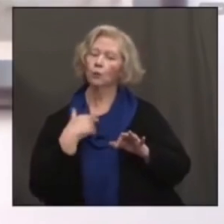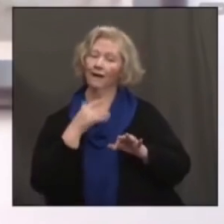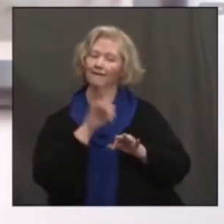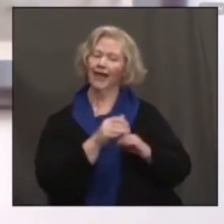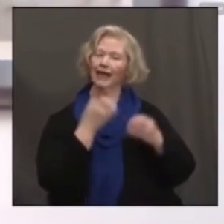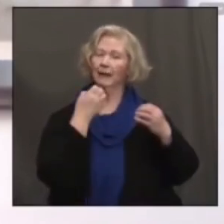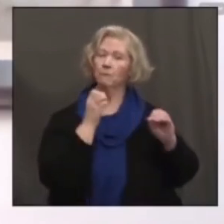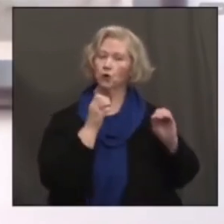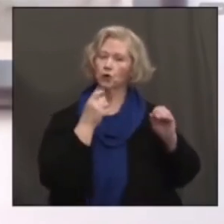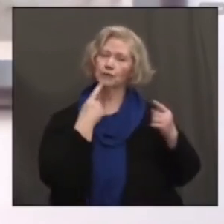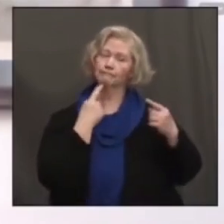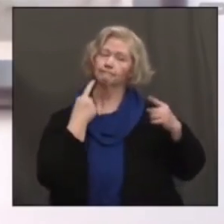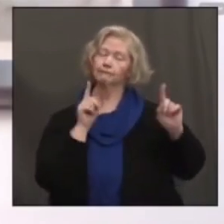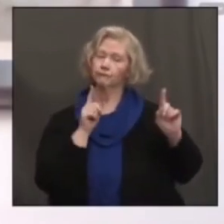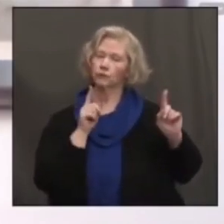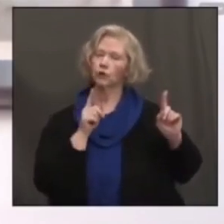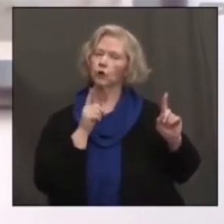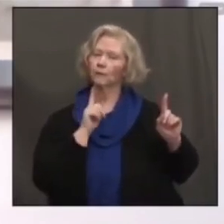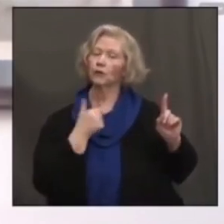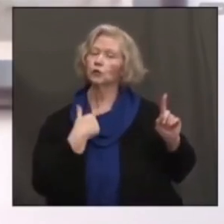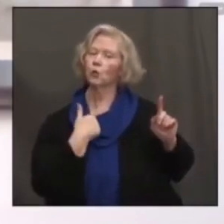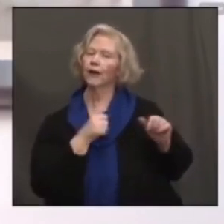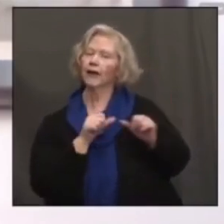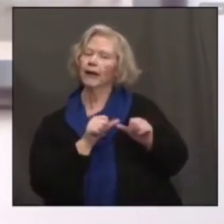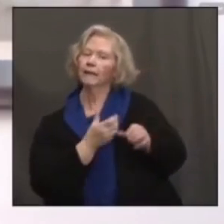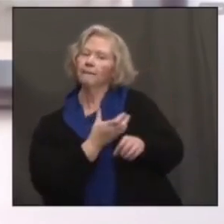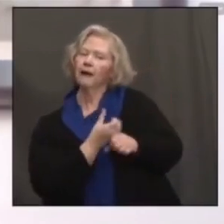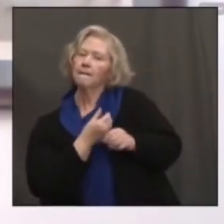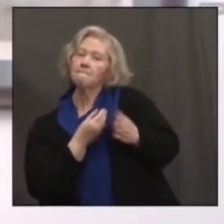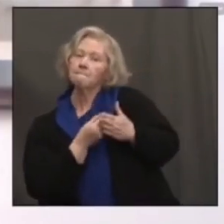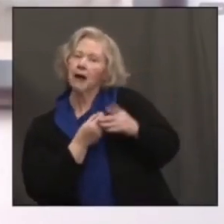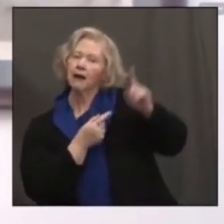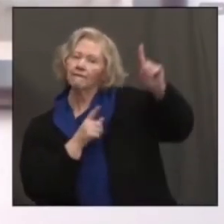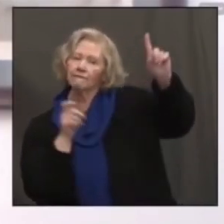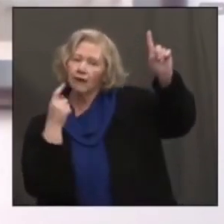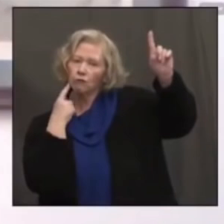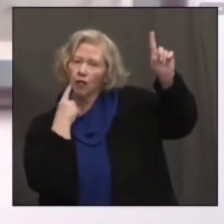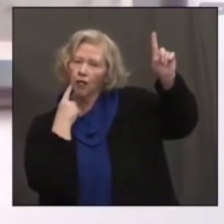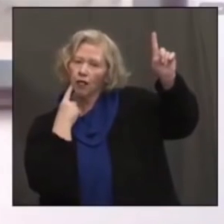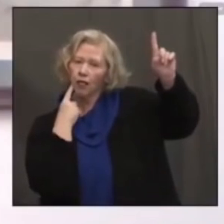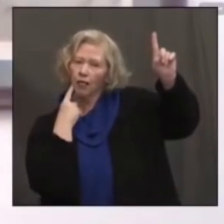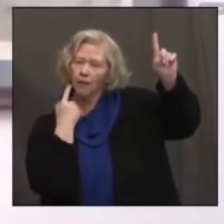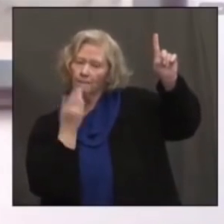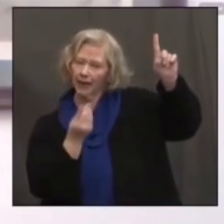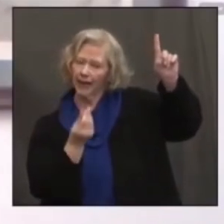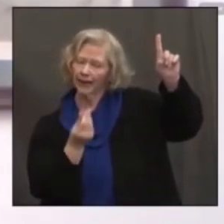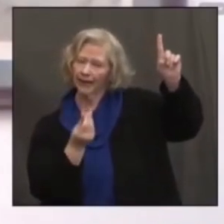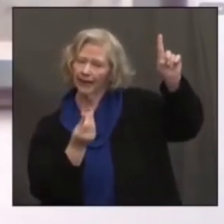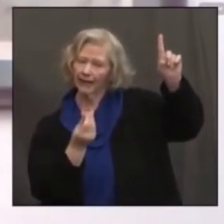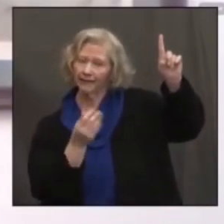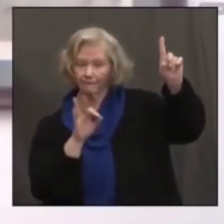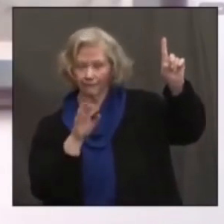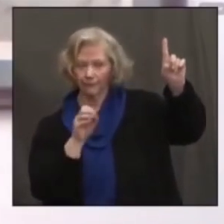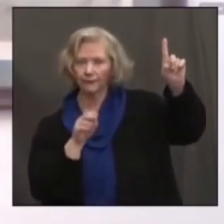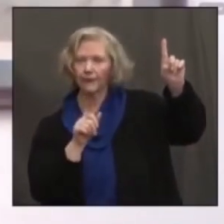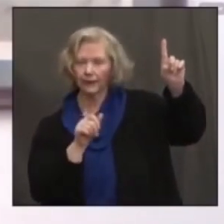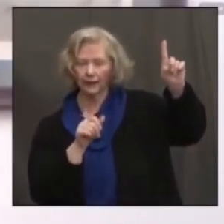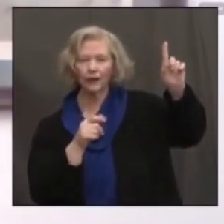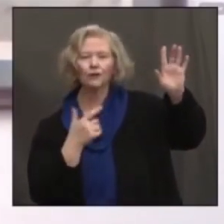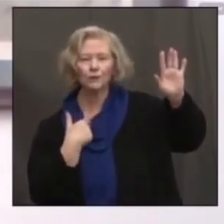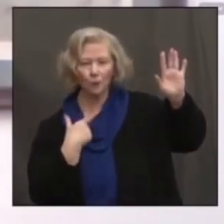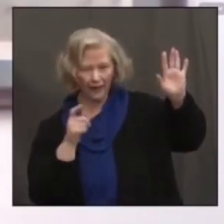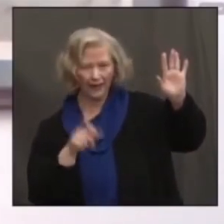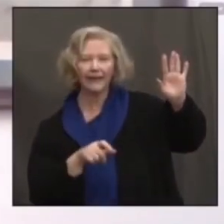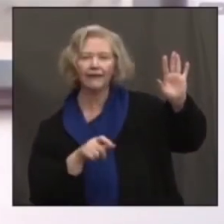to ensure that we have federal funding and be eligible for various federal funding opportunities. So we're going to be working very